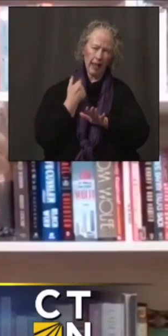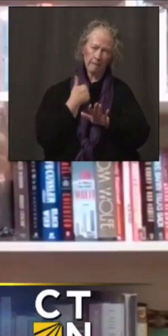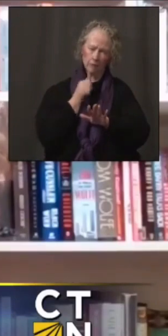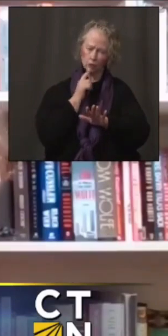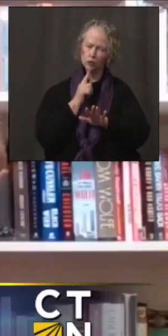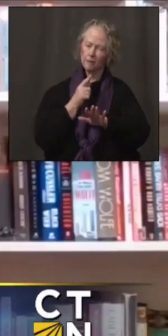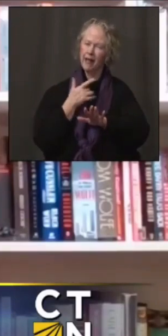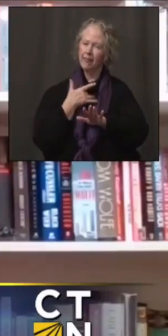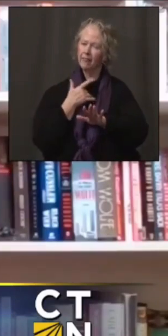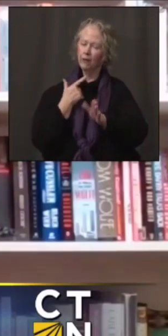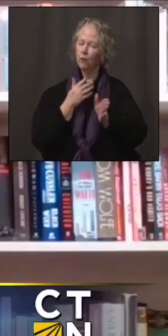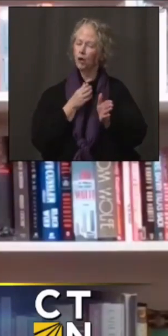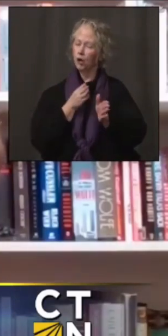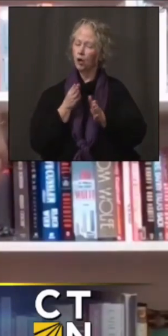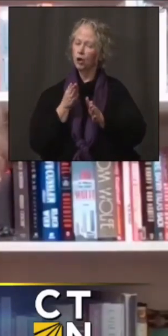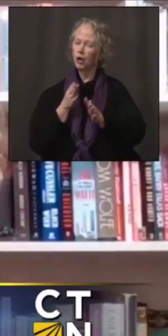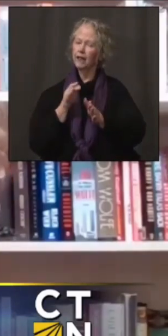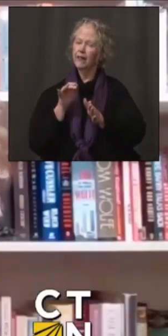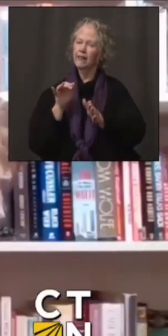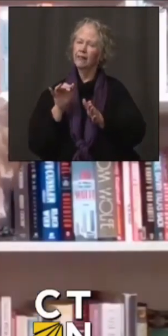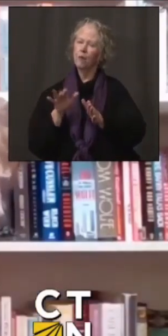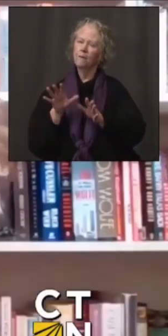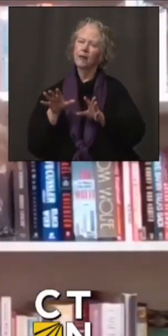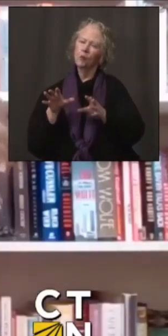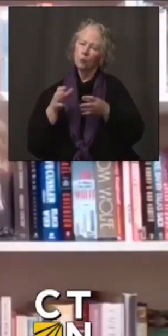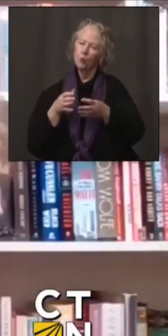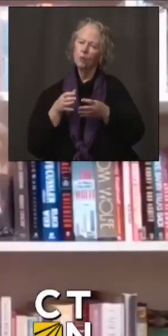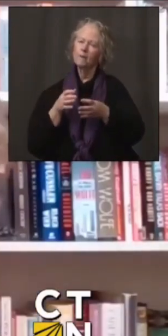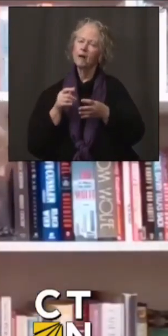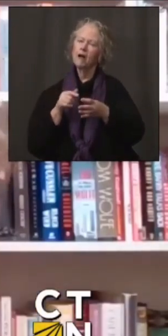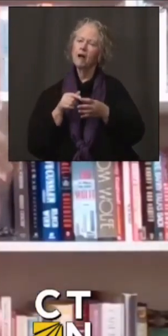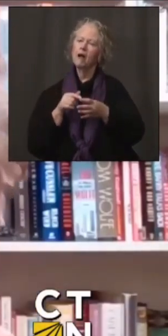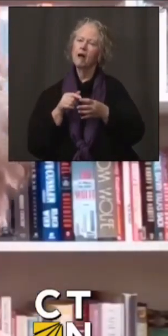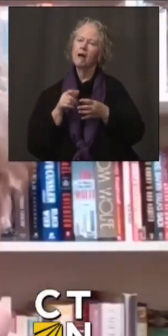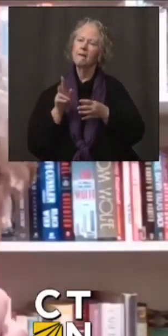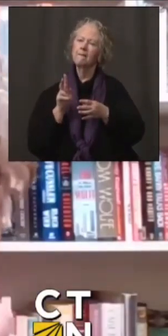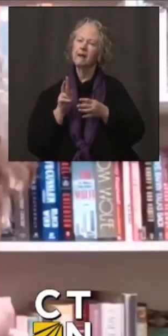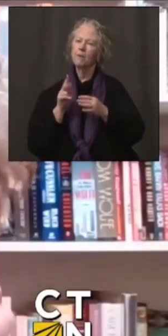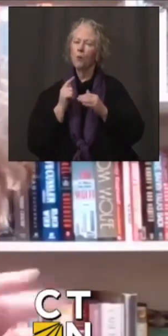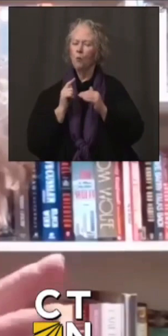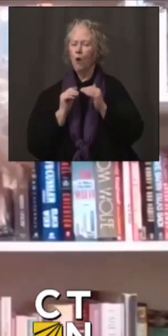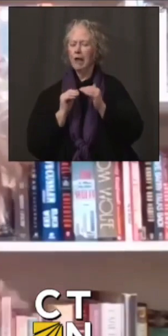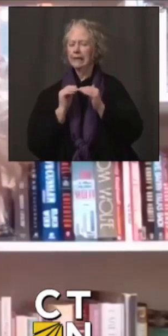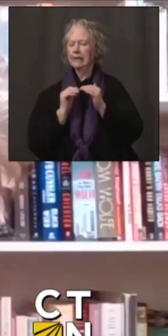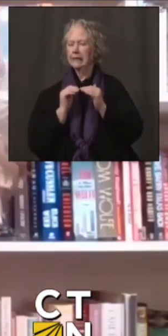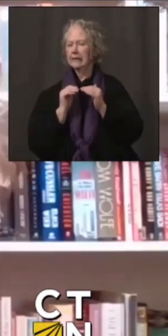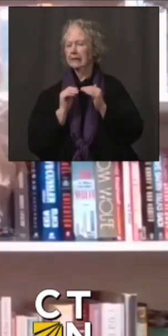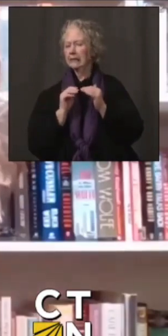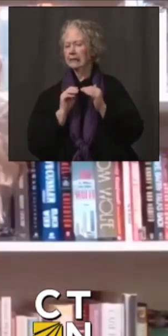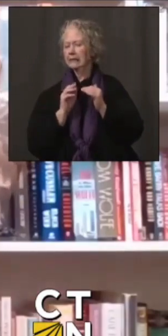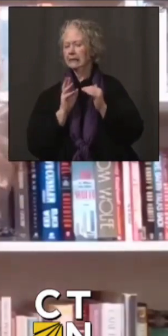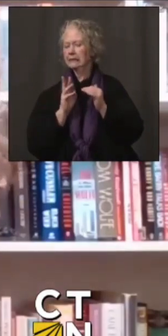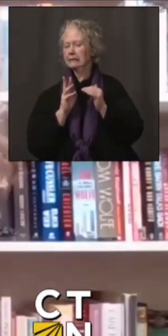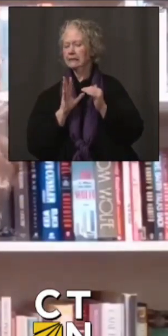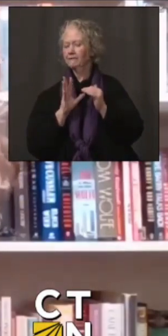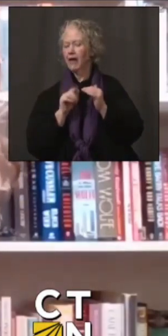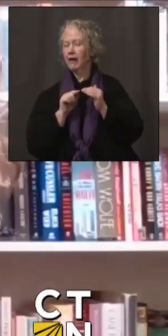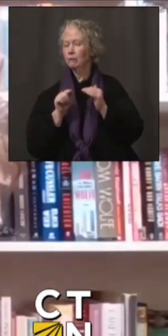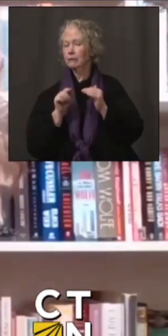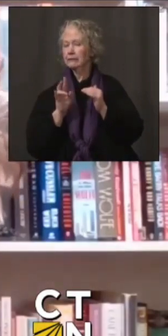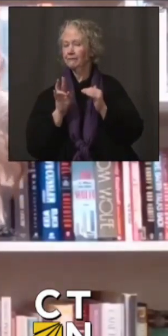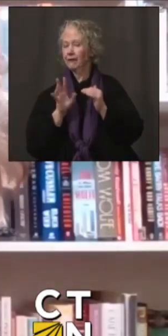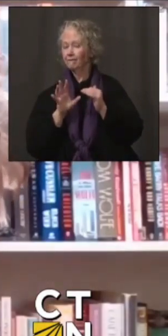most likely direction they're headed is that individuals slightly under age 75, maybe 65 to 74